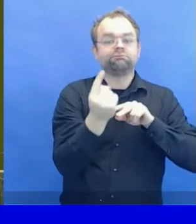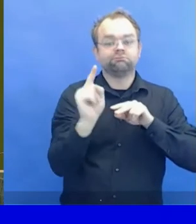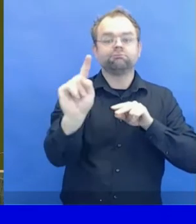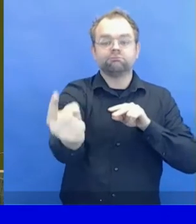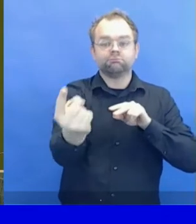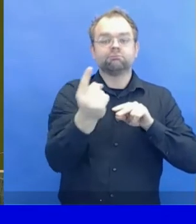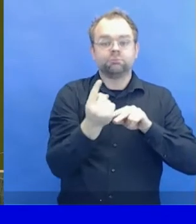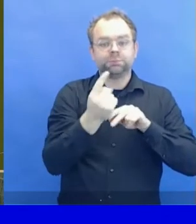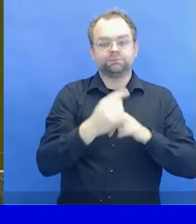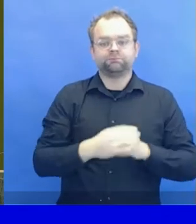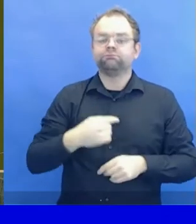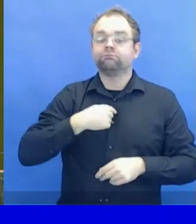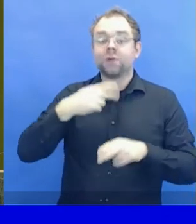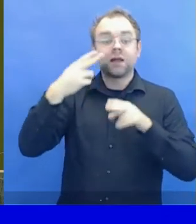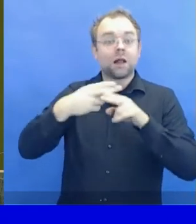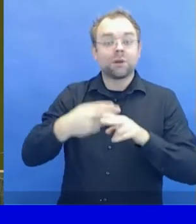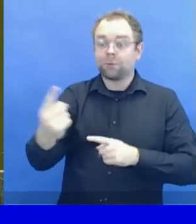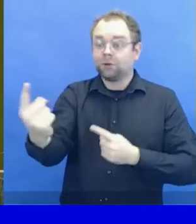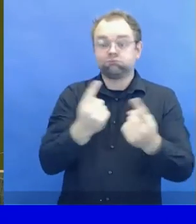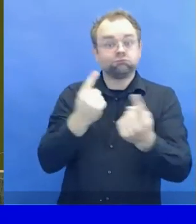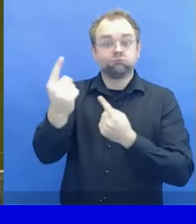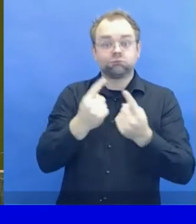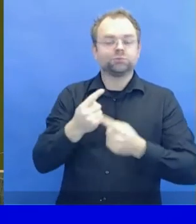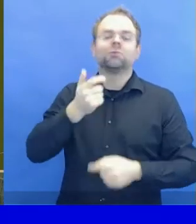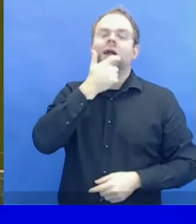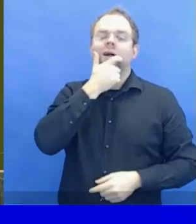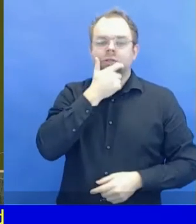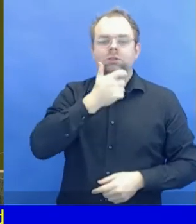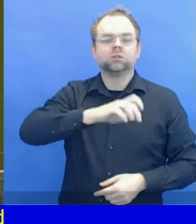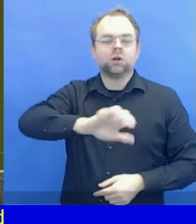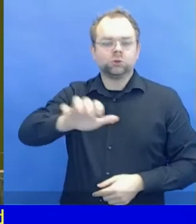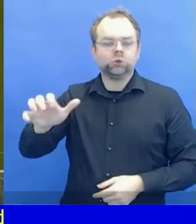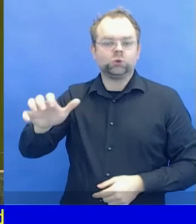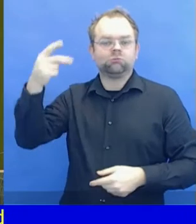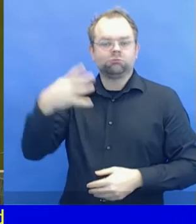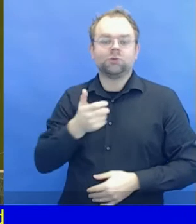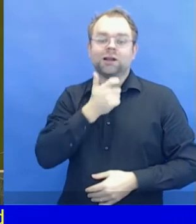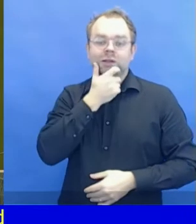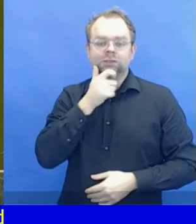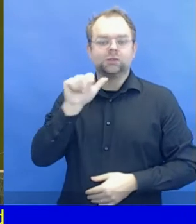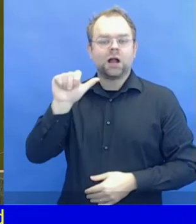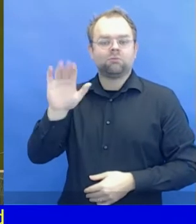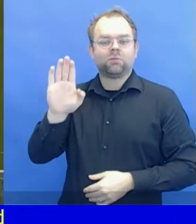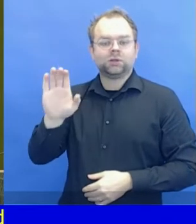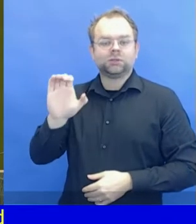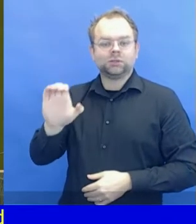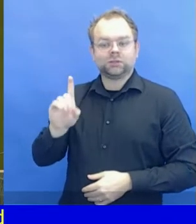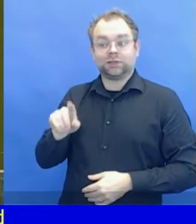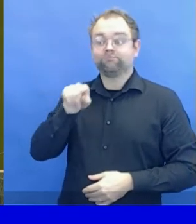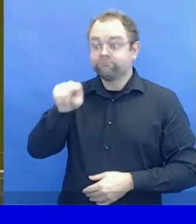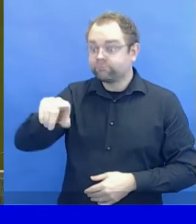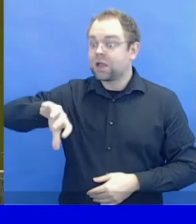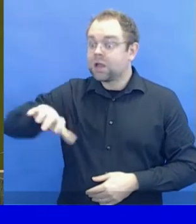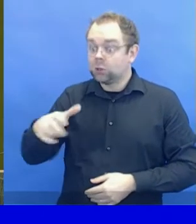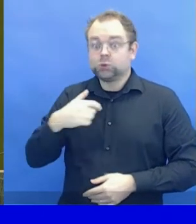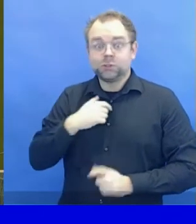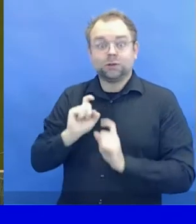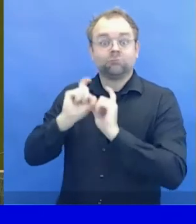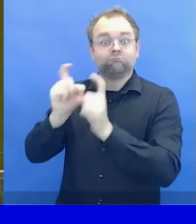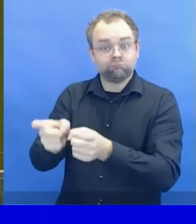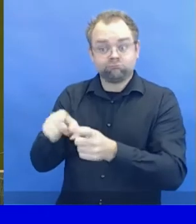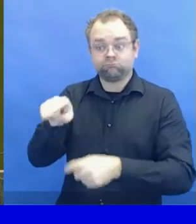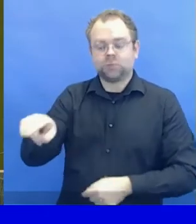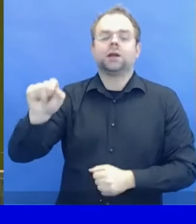Representatives are requested to practice distancing of no less than two meters and to proceed to the cast their ballot